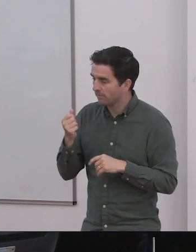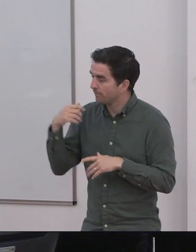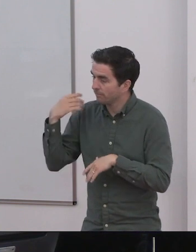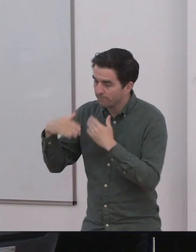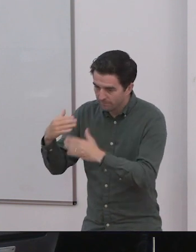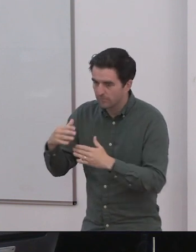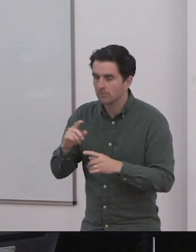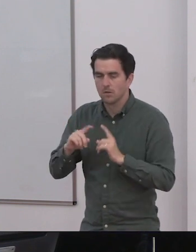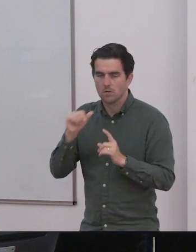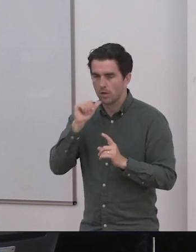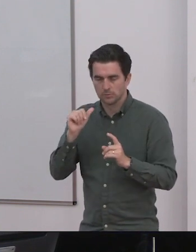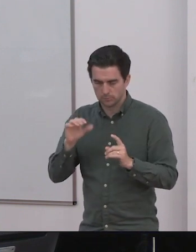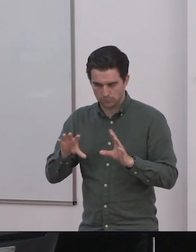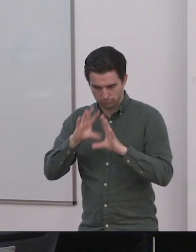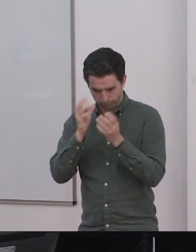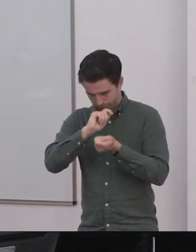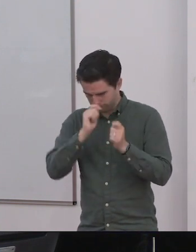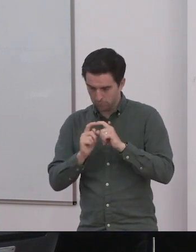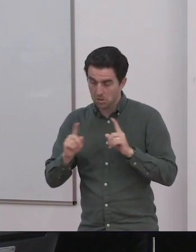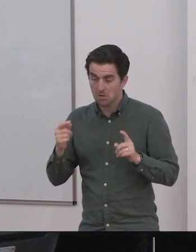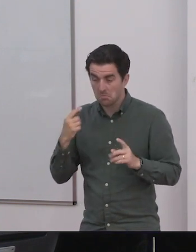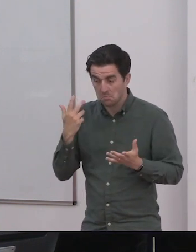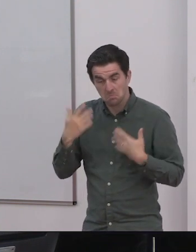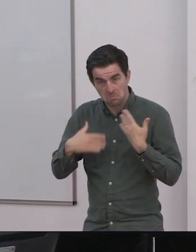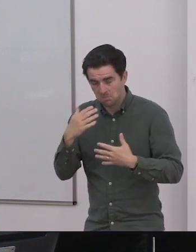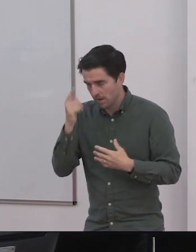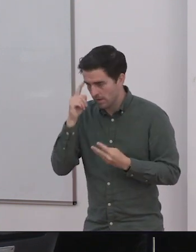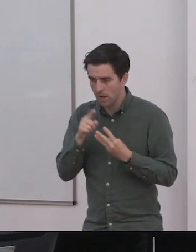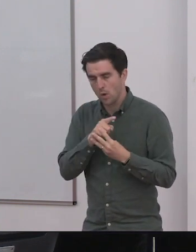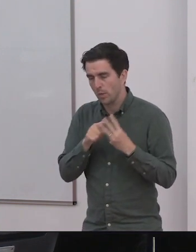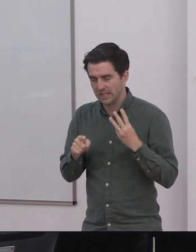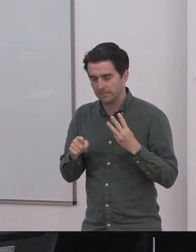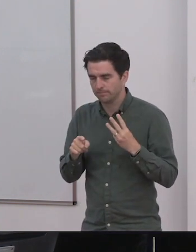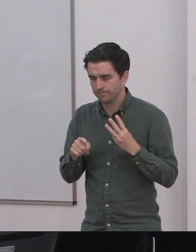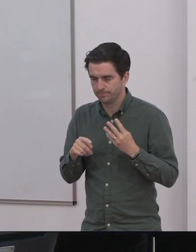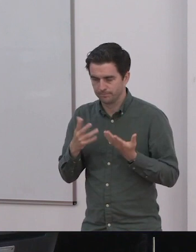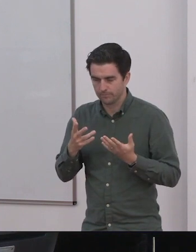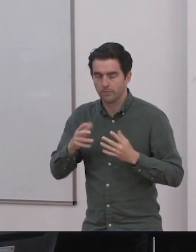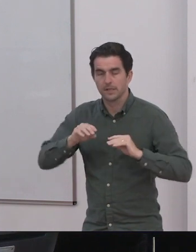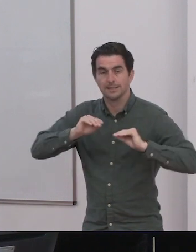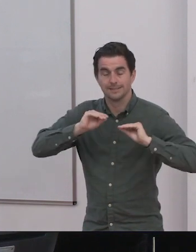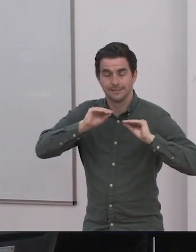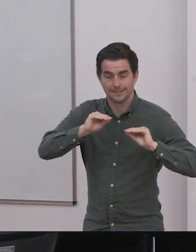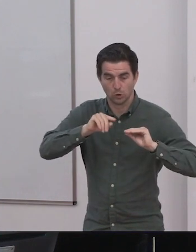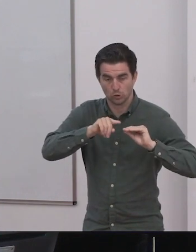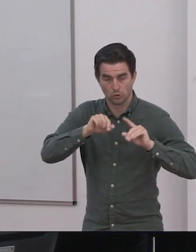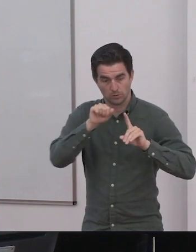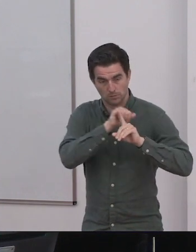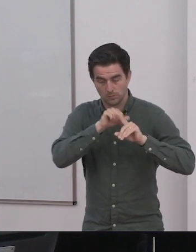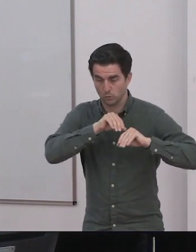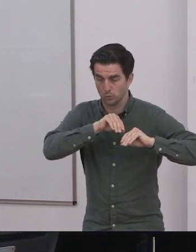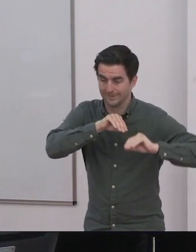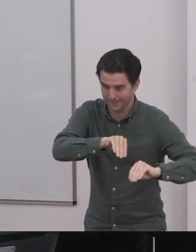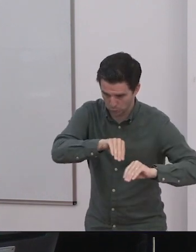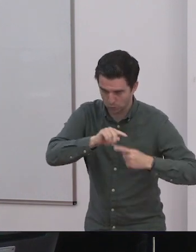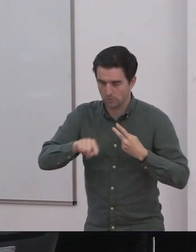environment and policy. We can start working on each piece. I think one step at a time, but it needs to be wholesale. Thank you so